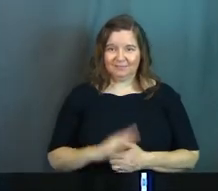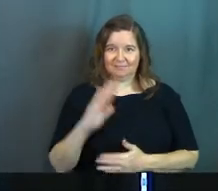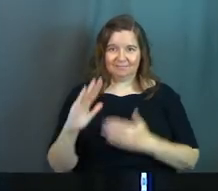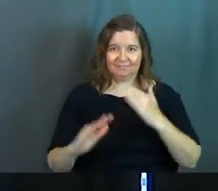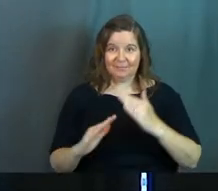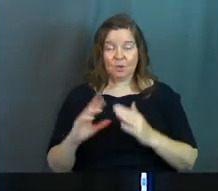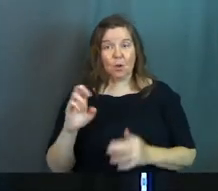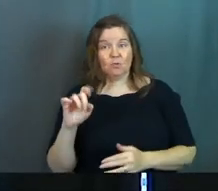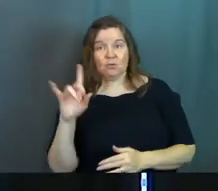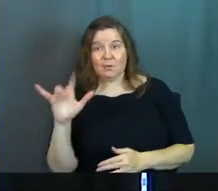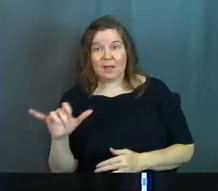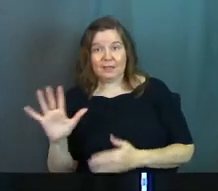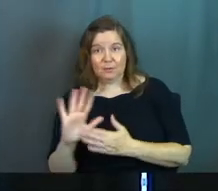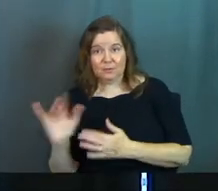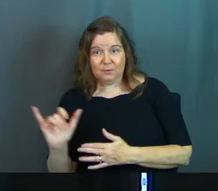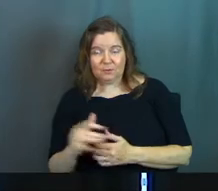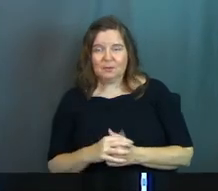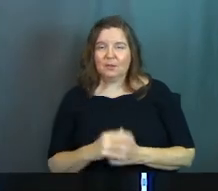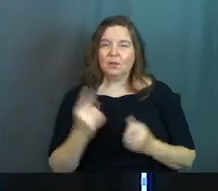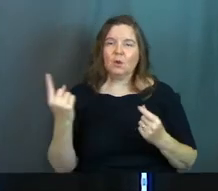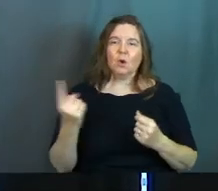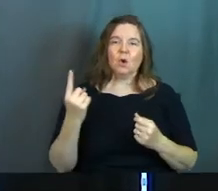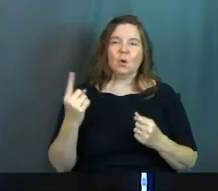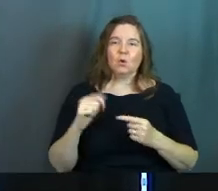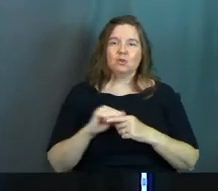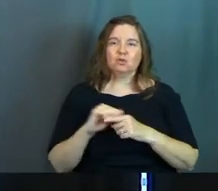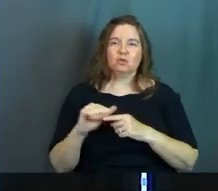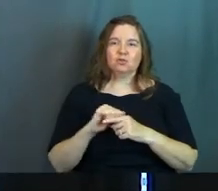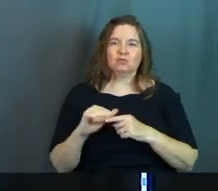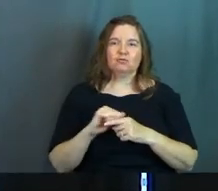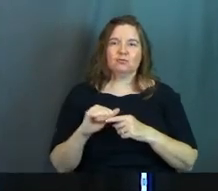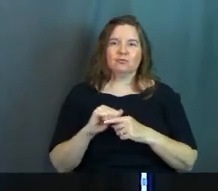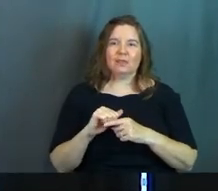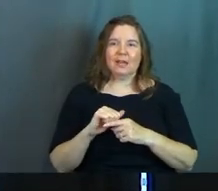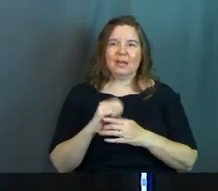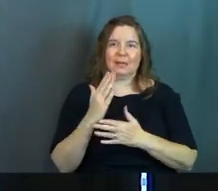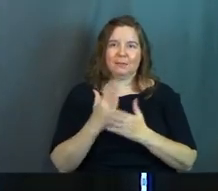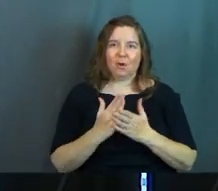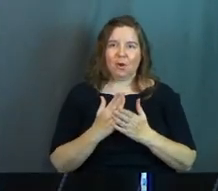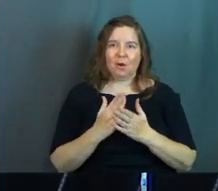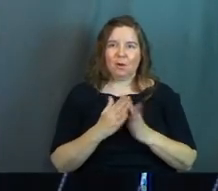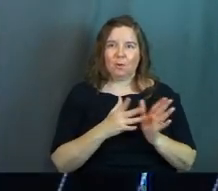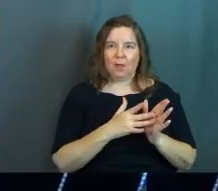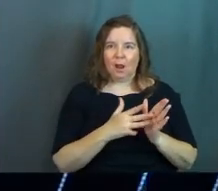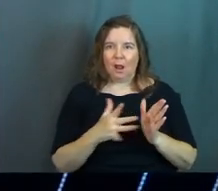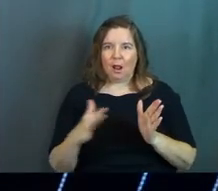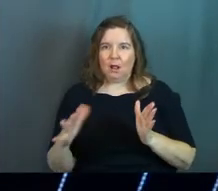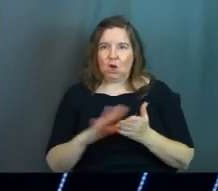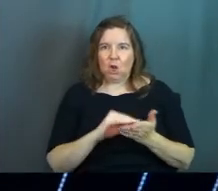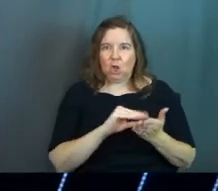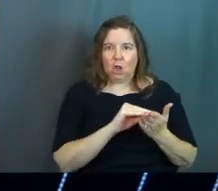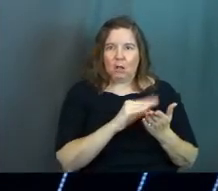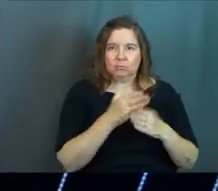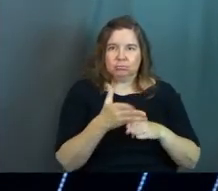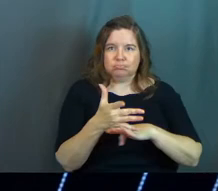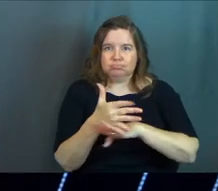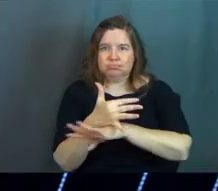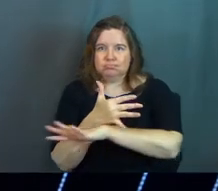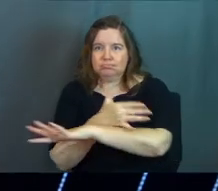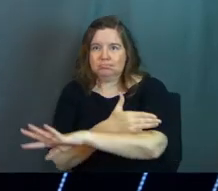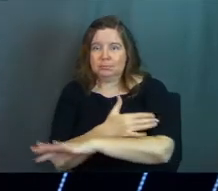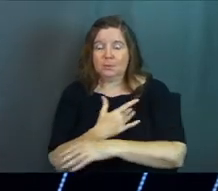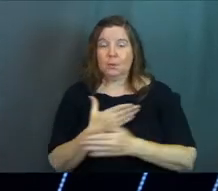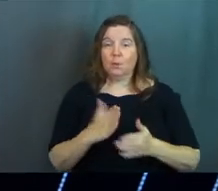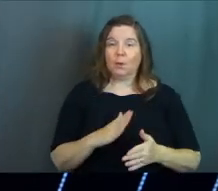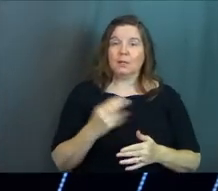Even Rocky. There's always a training montage in the center of the show, isn't there? So here's the way the story